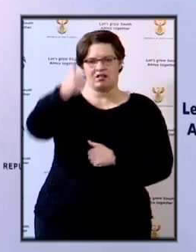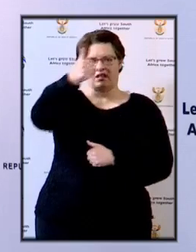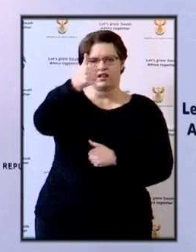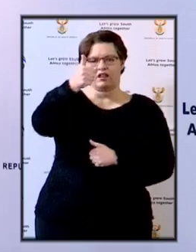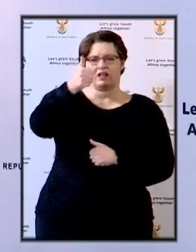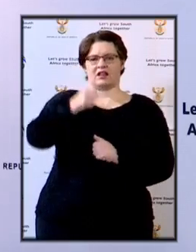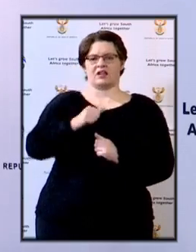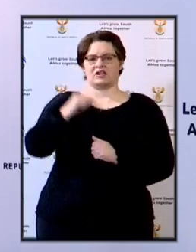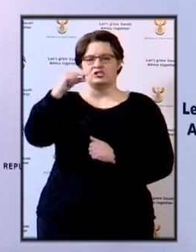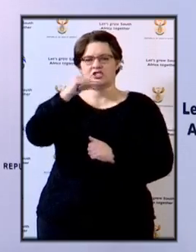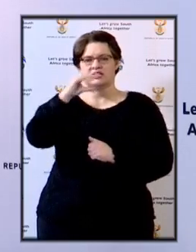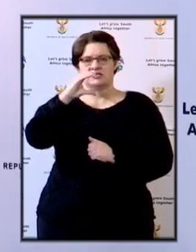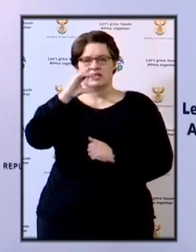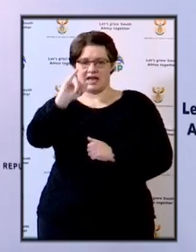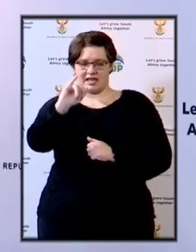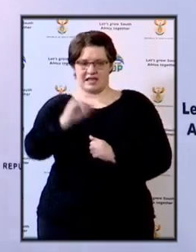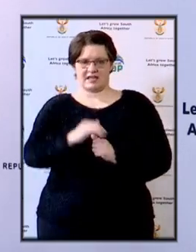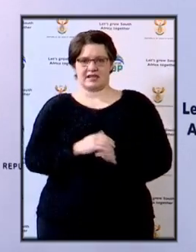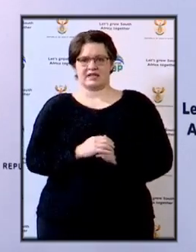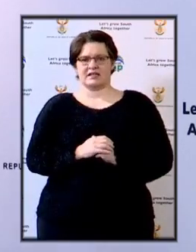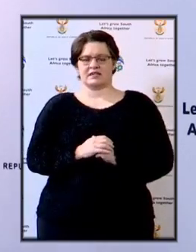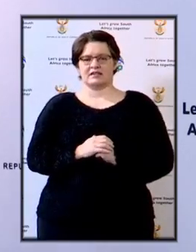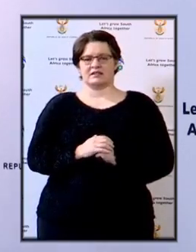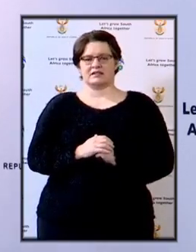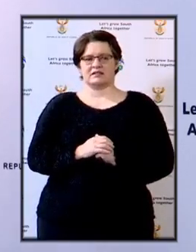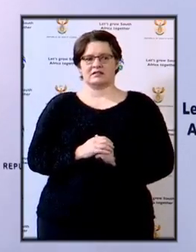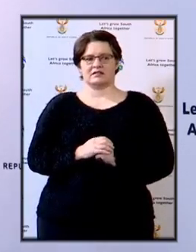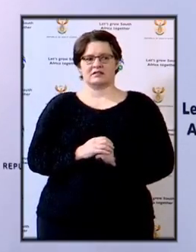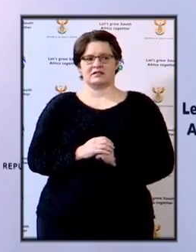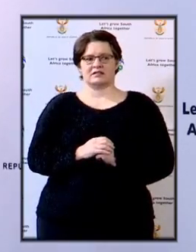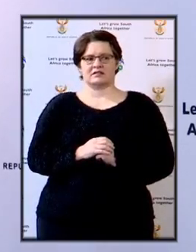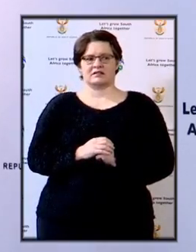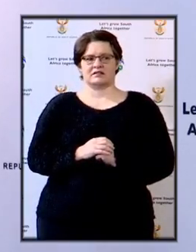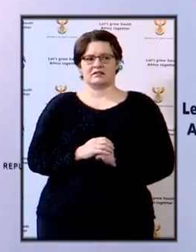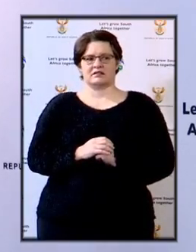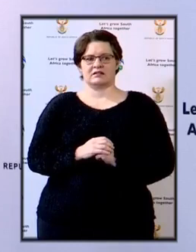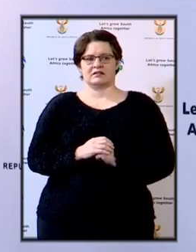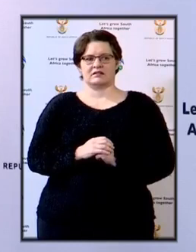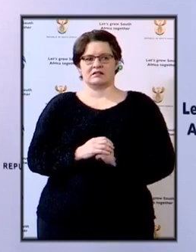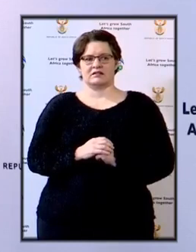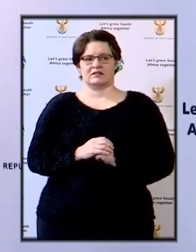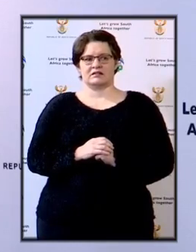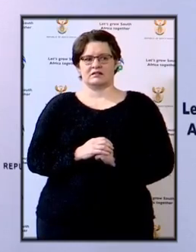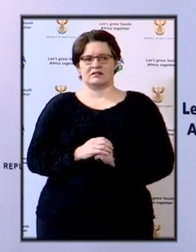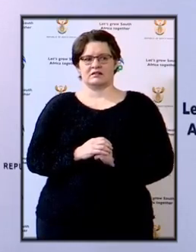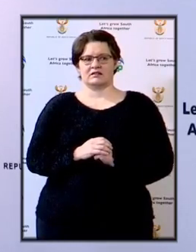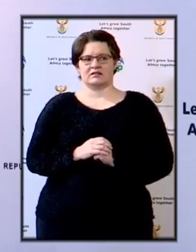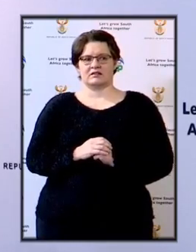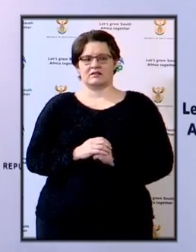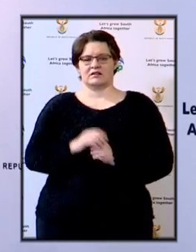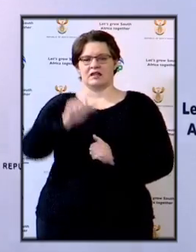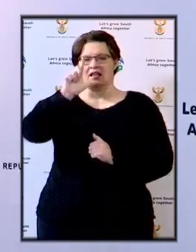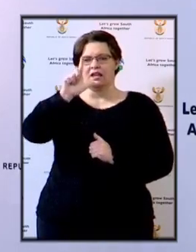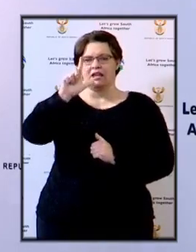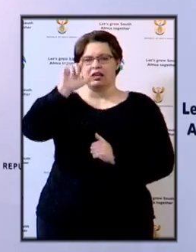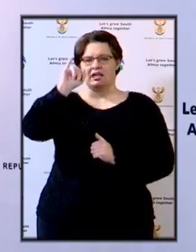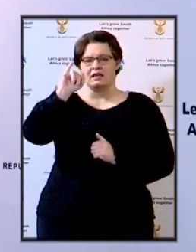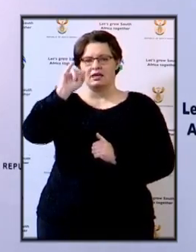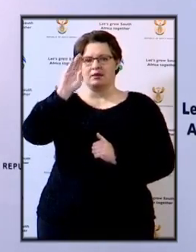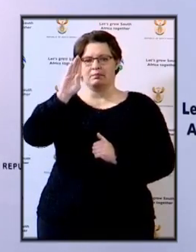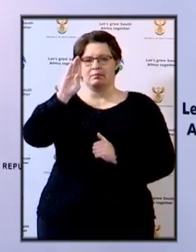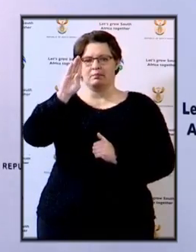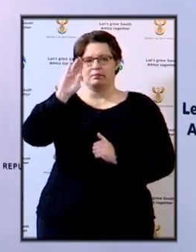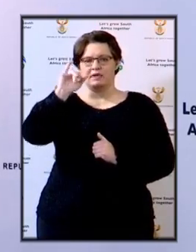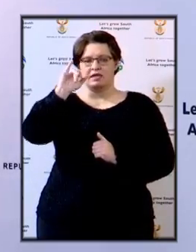of the DPCI. That is Lieutenant General Godfrey Libia.